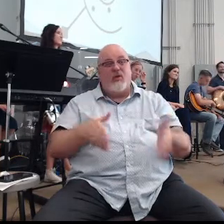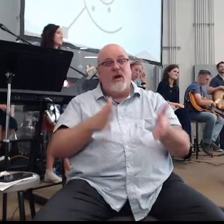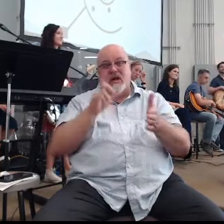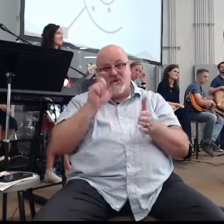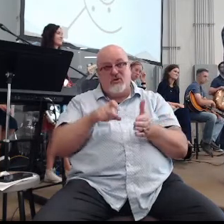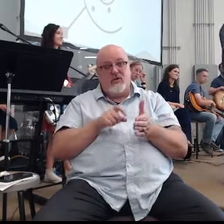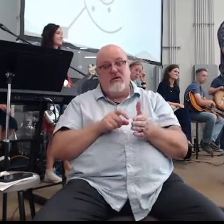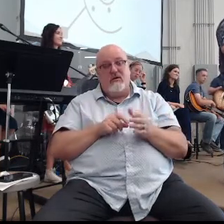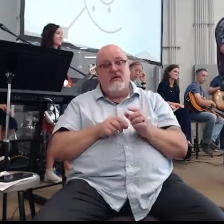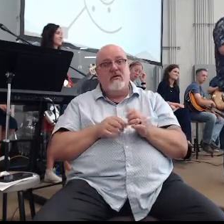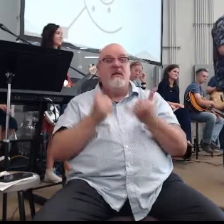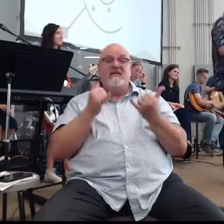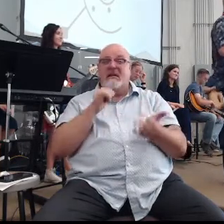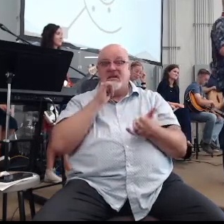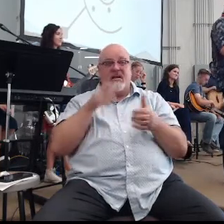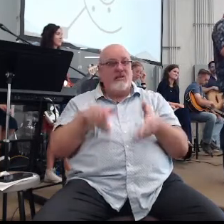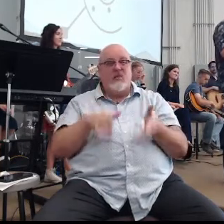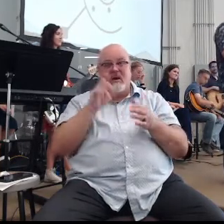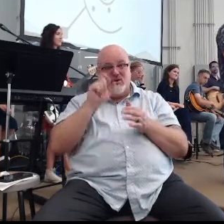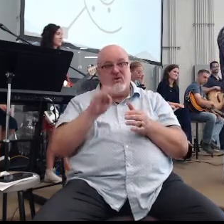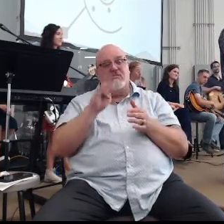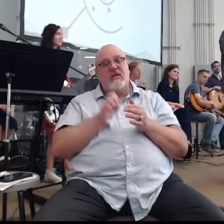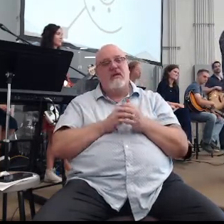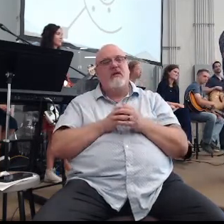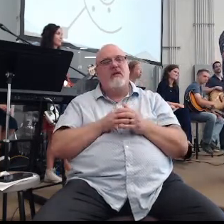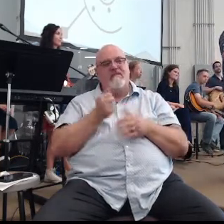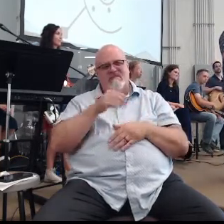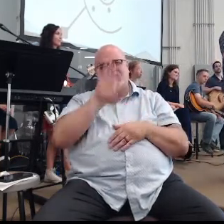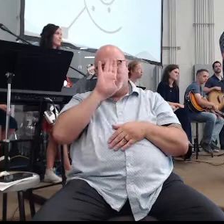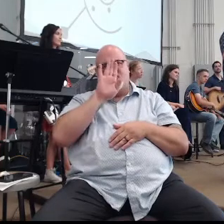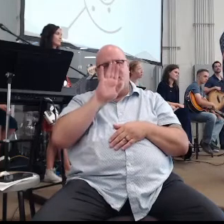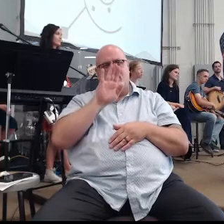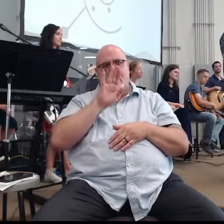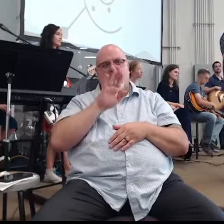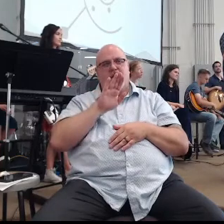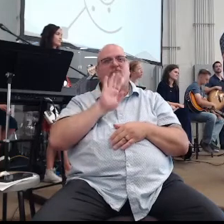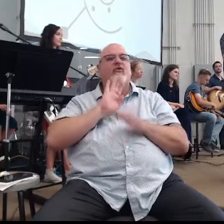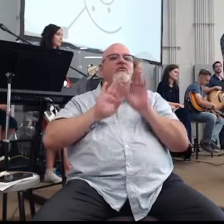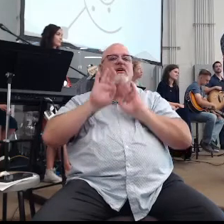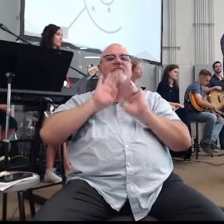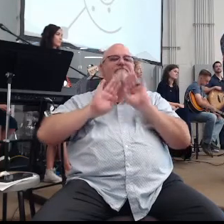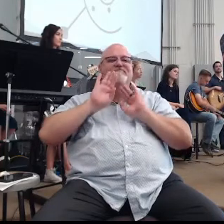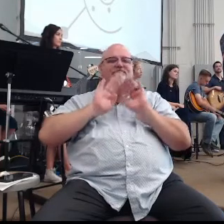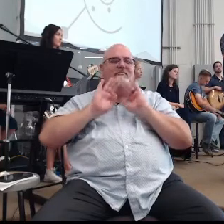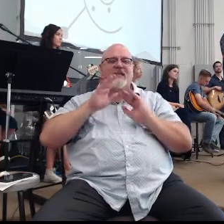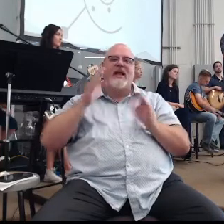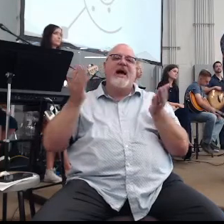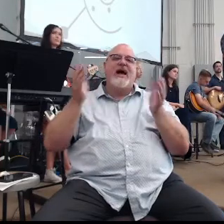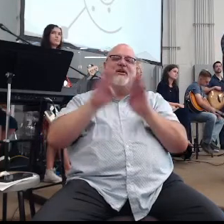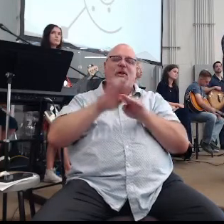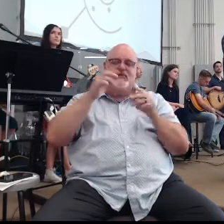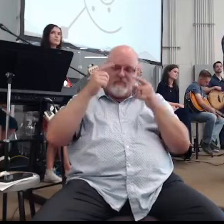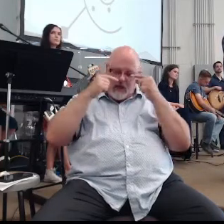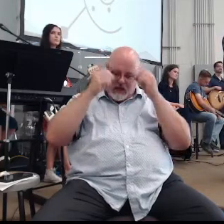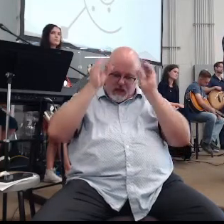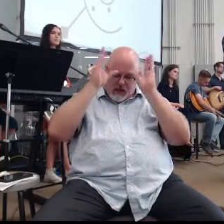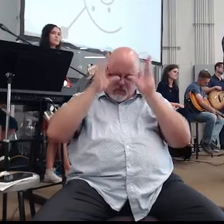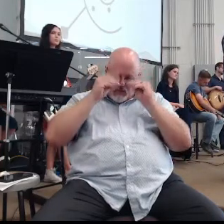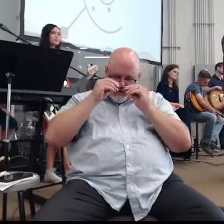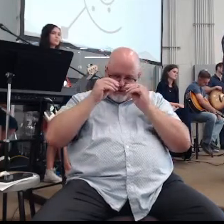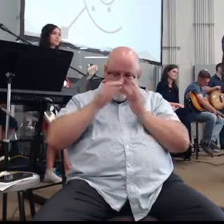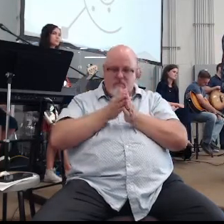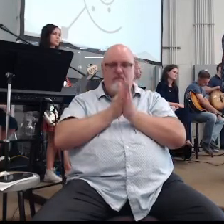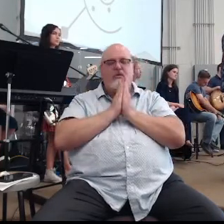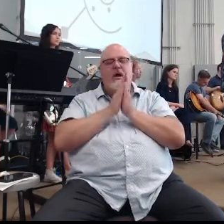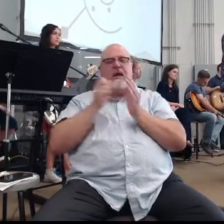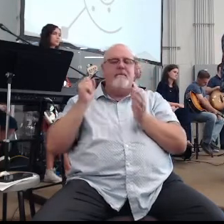Today didn't go how I expected it to go. So I got frustrated. I can see myself getting into an eddy and I have to recognize that. Close my eyes, pray, get back into the flow